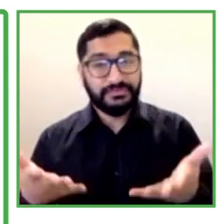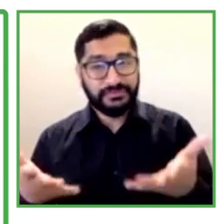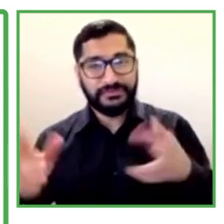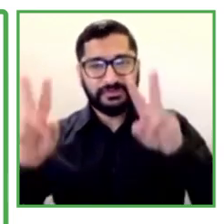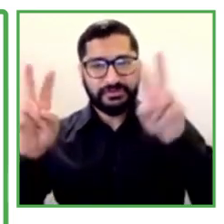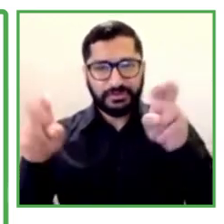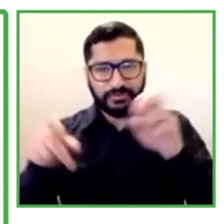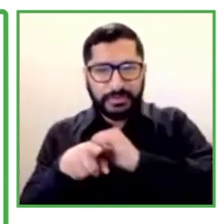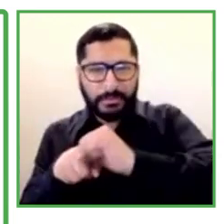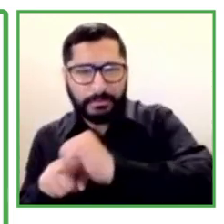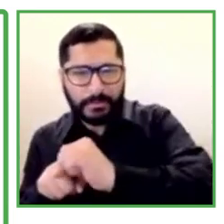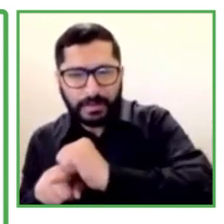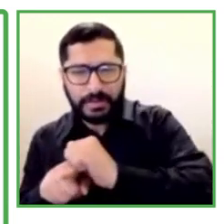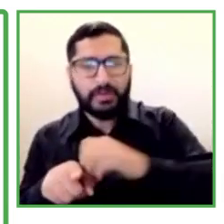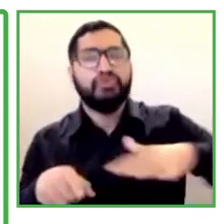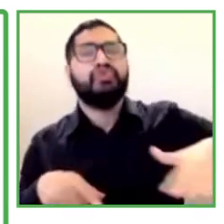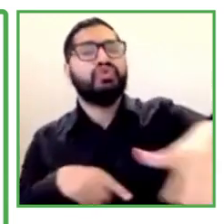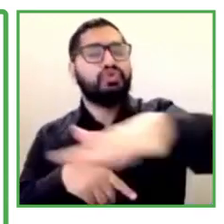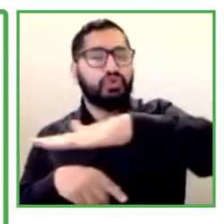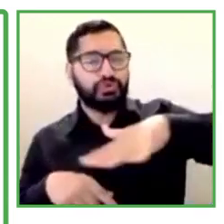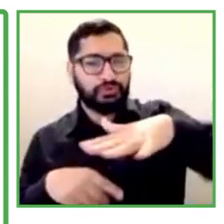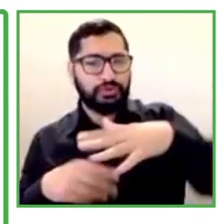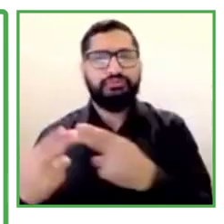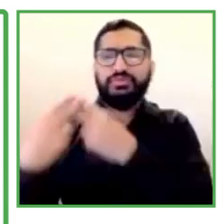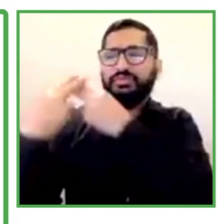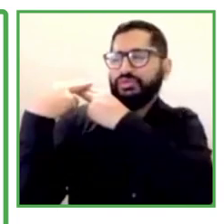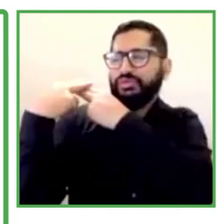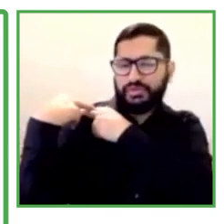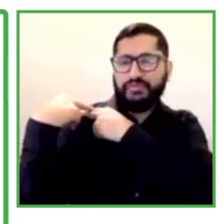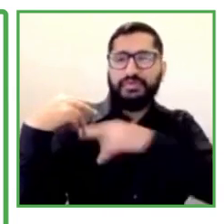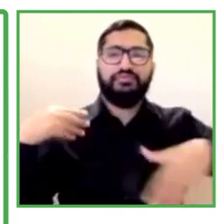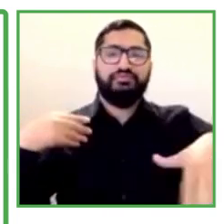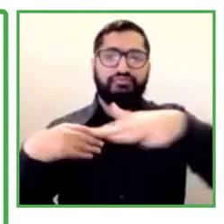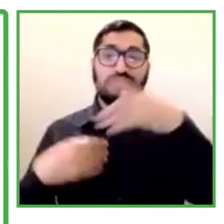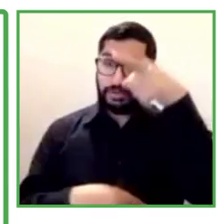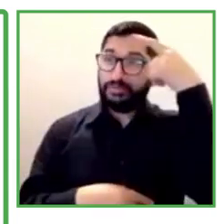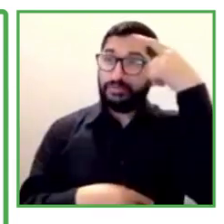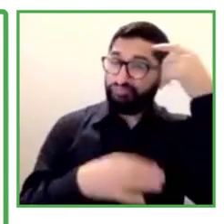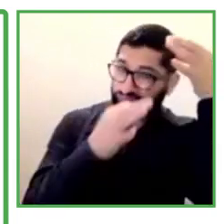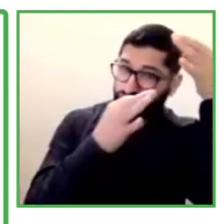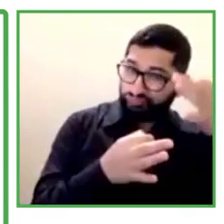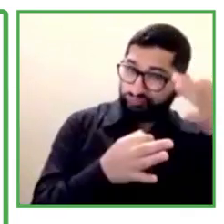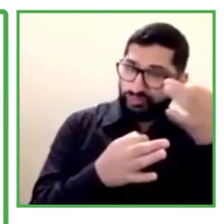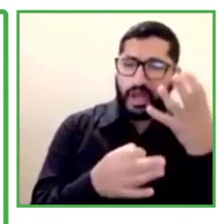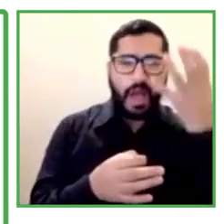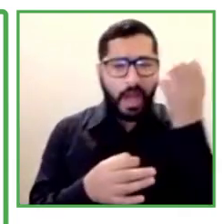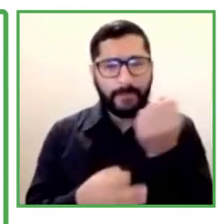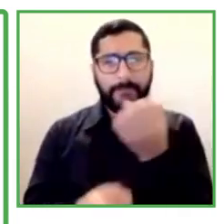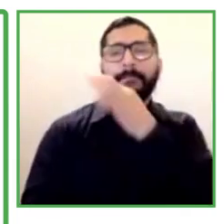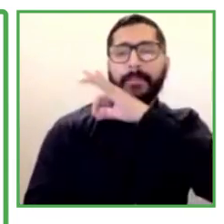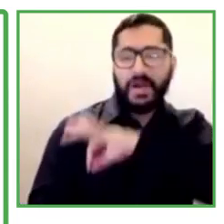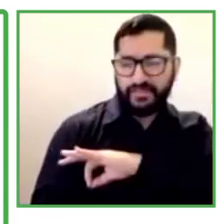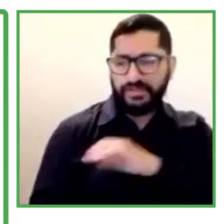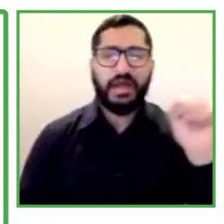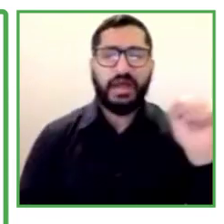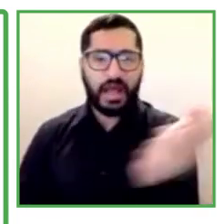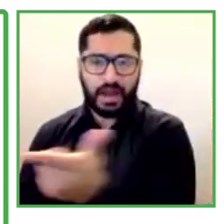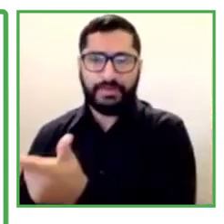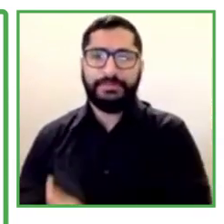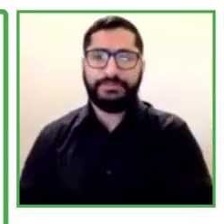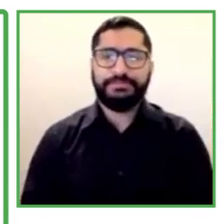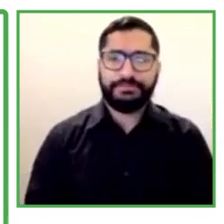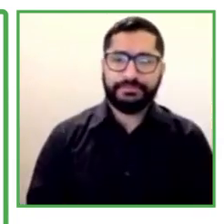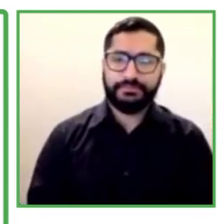down the stigmas, focusing not only on diversity of the workplace, but also